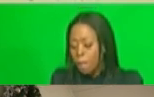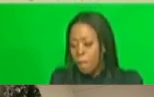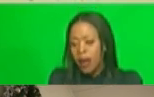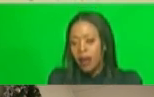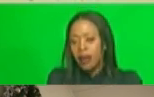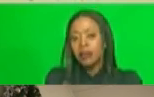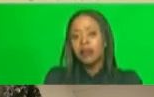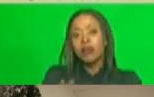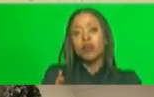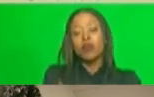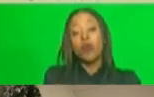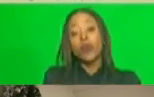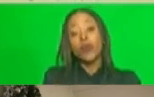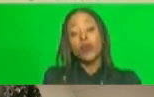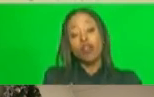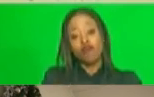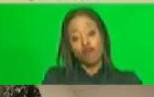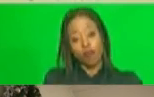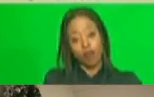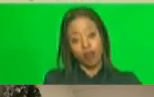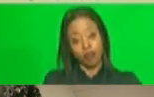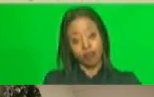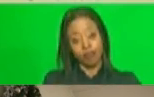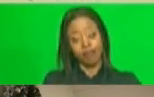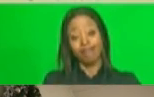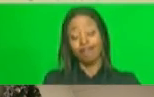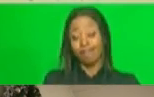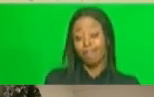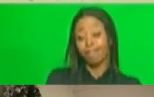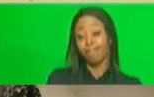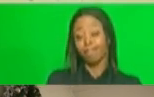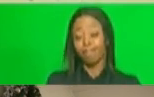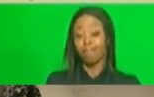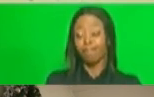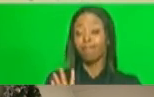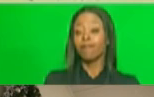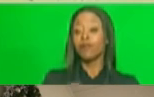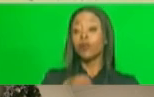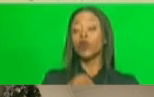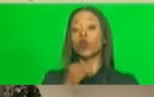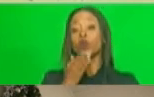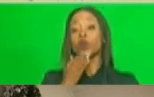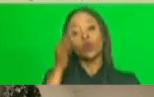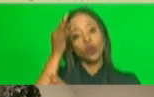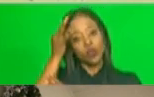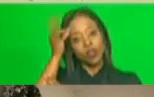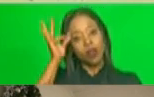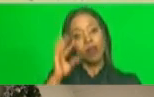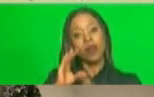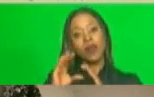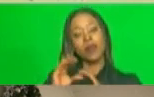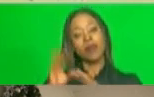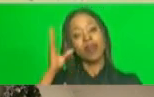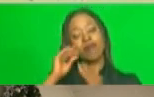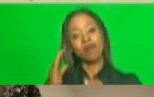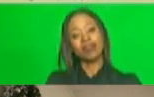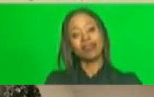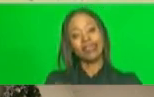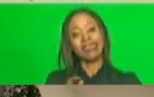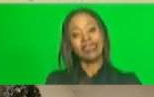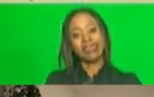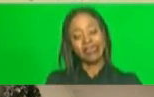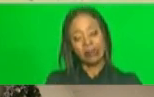dangerous chemicals. This campaign will also include the Government Communication Information Service.